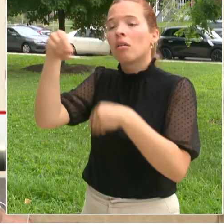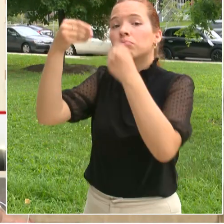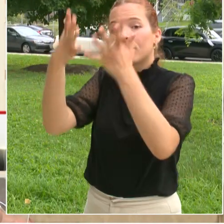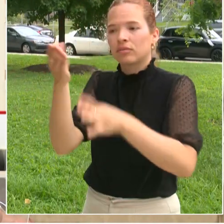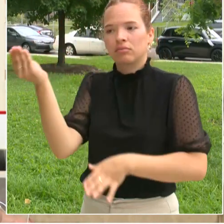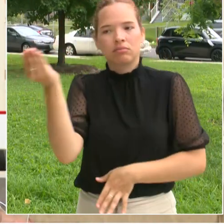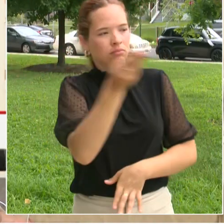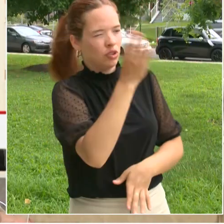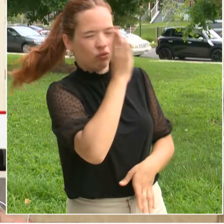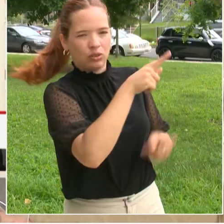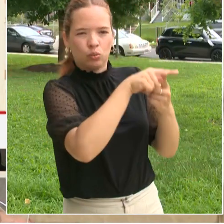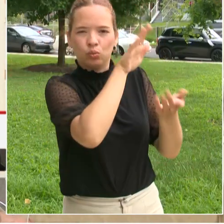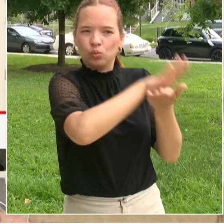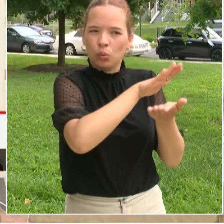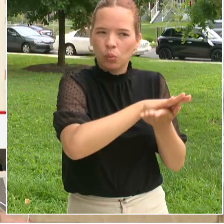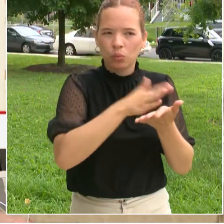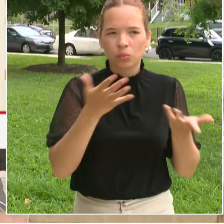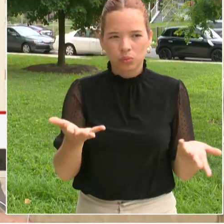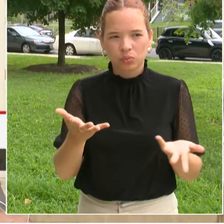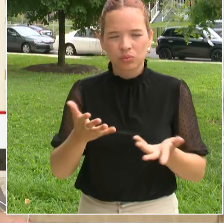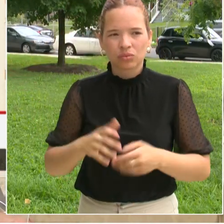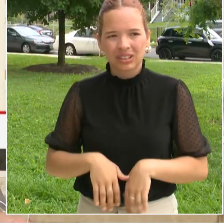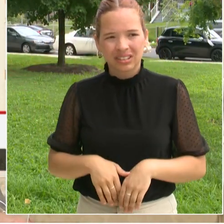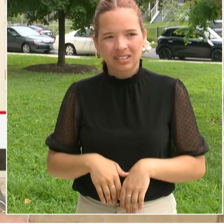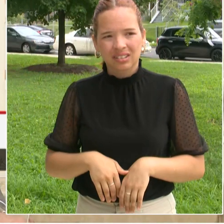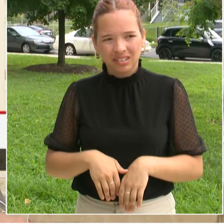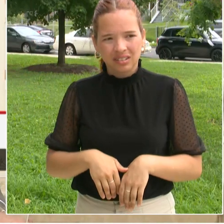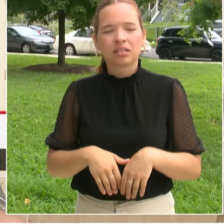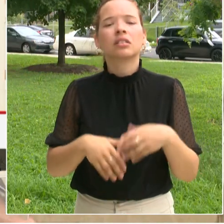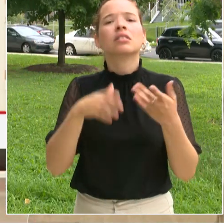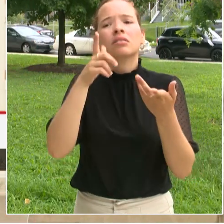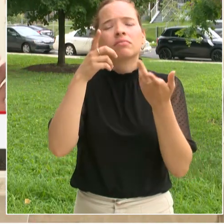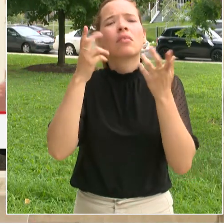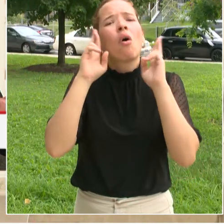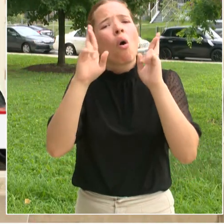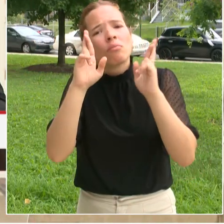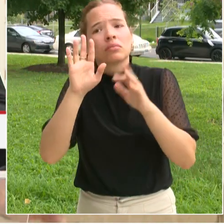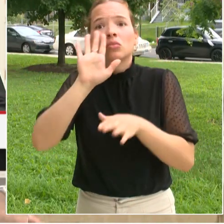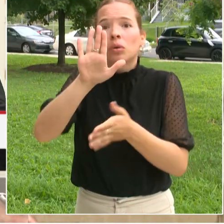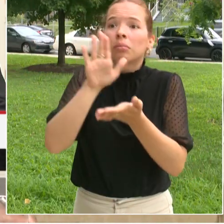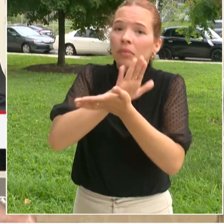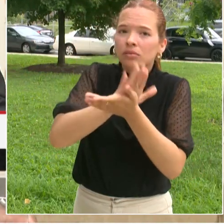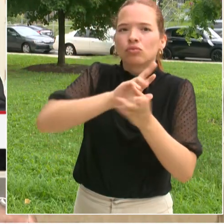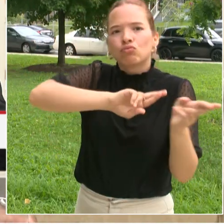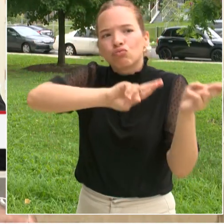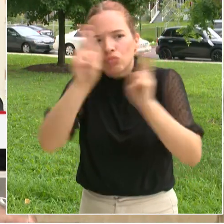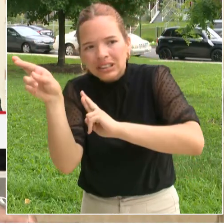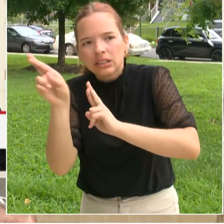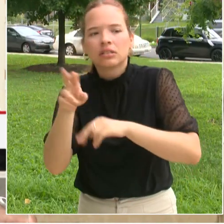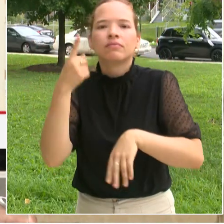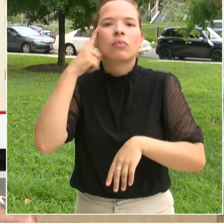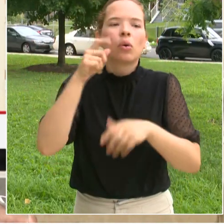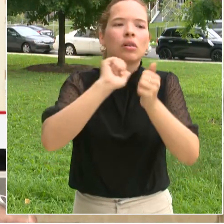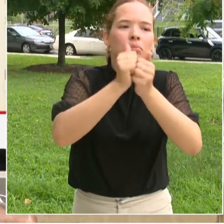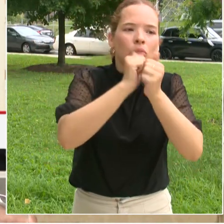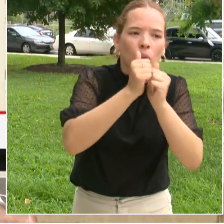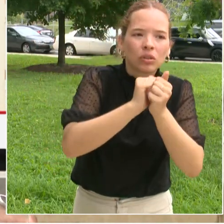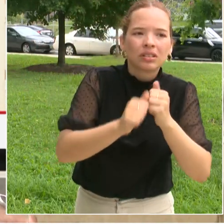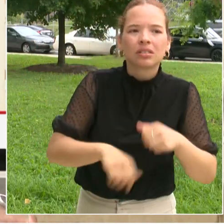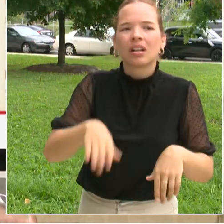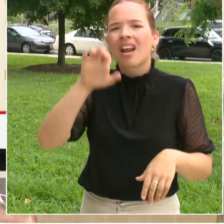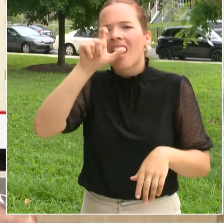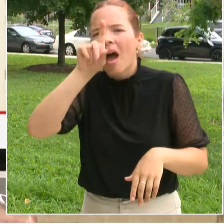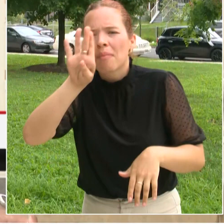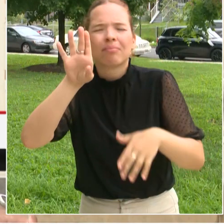have the appropriate documentation as shared earlier for athletics and extracurriculars, which is an important part of our student experience.